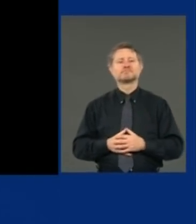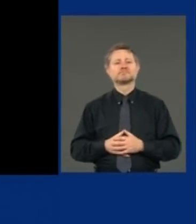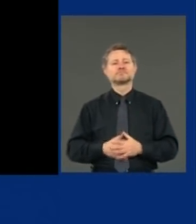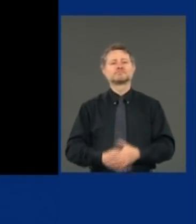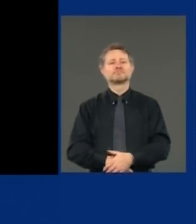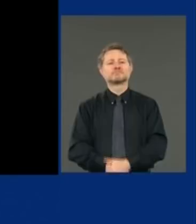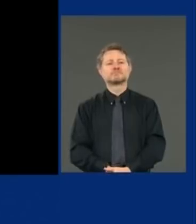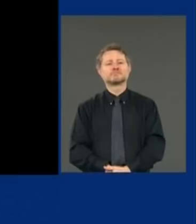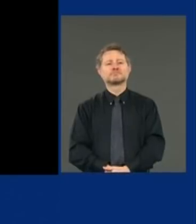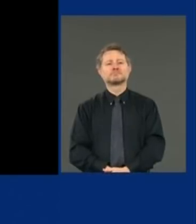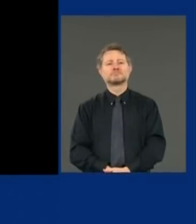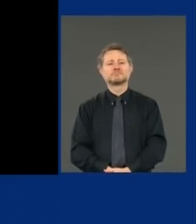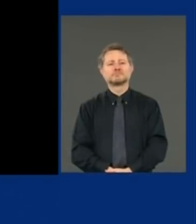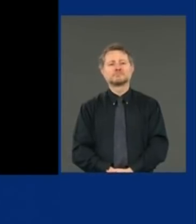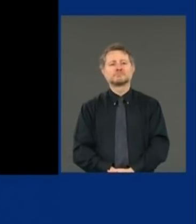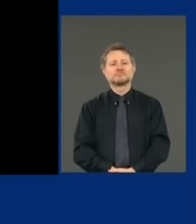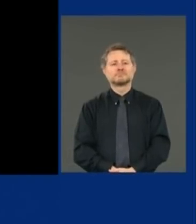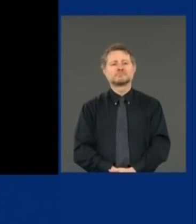It's better